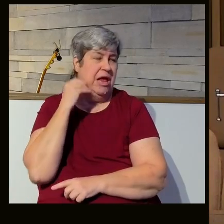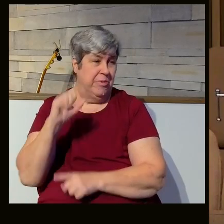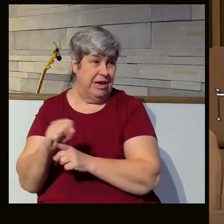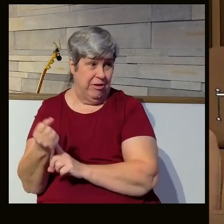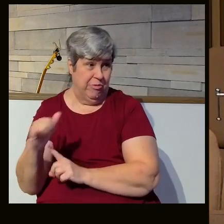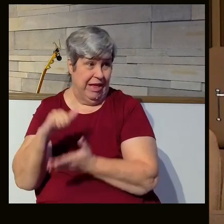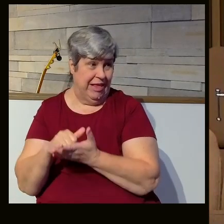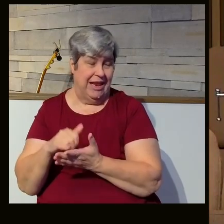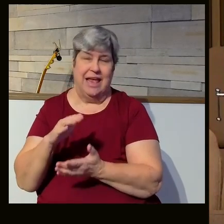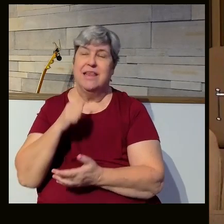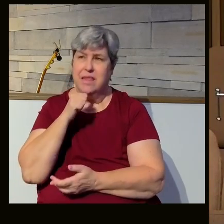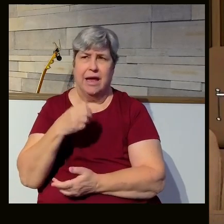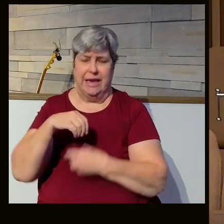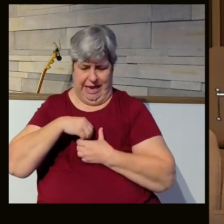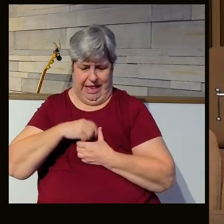unchanged.